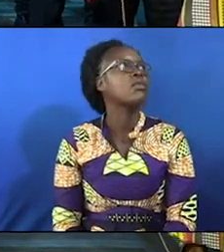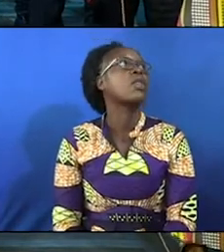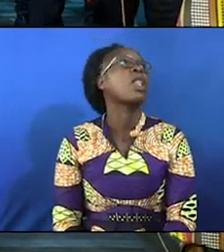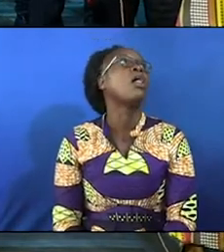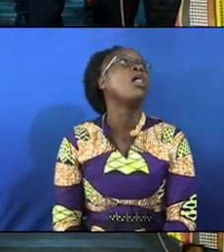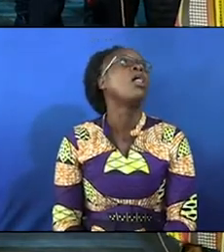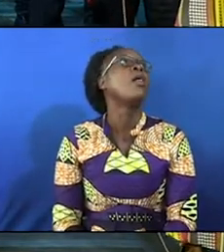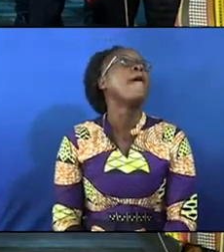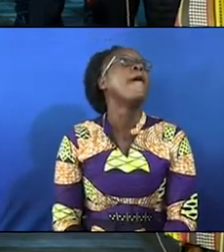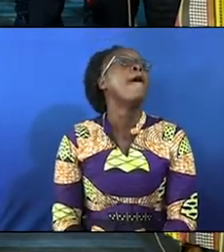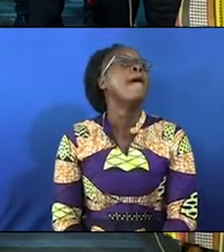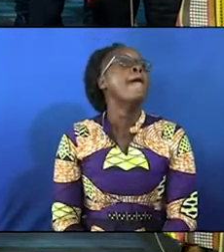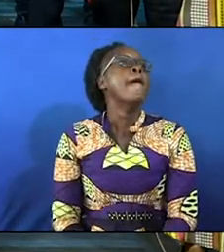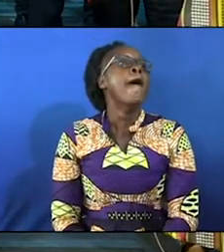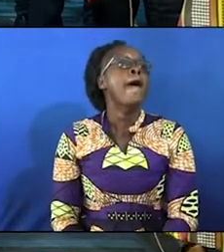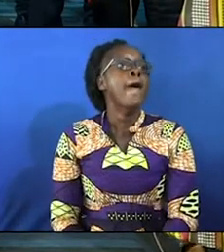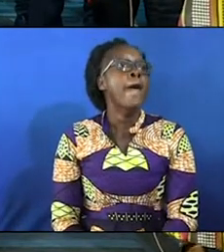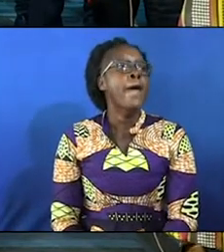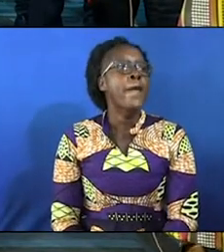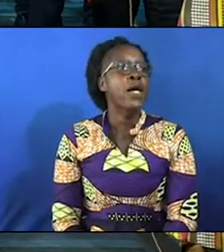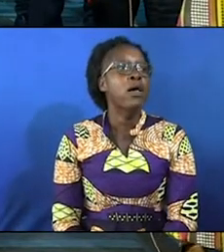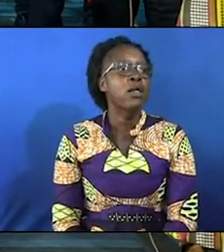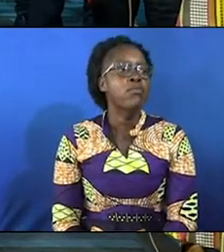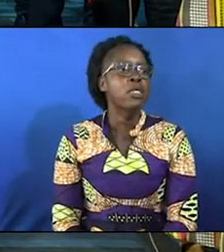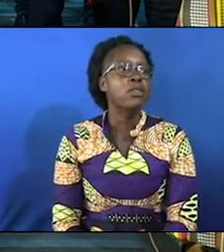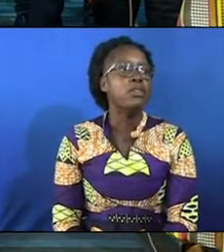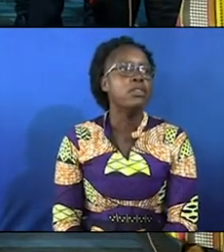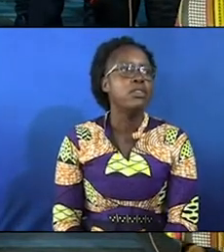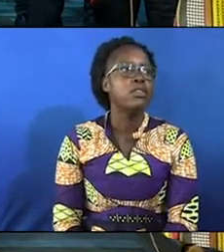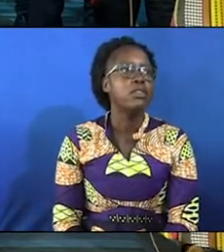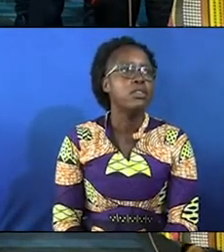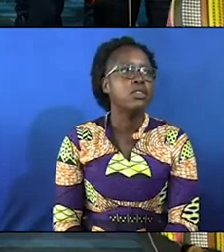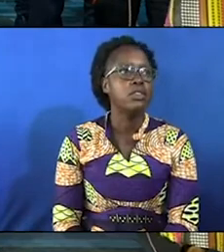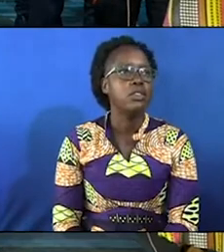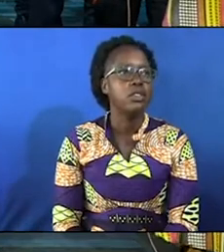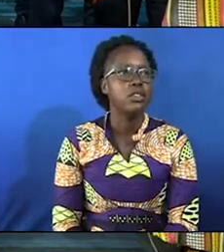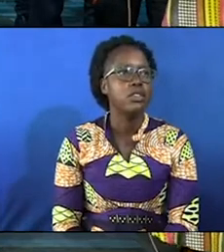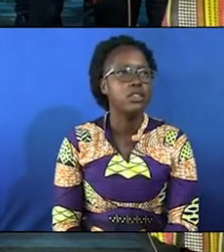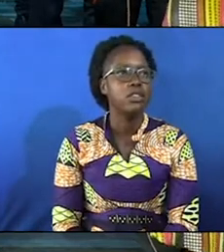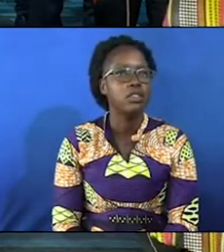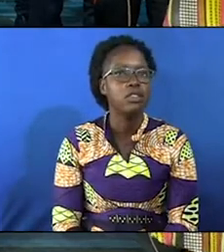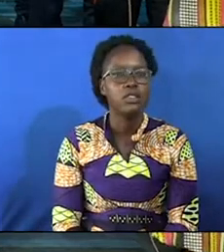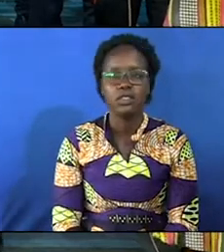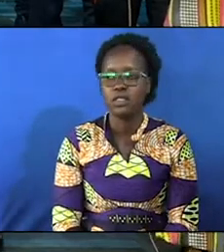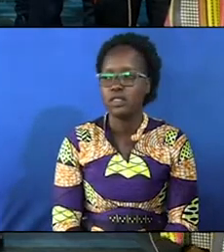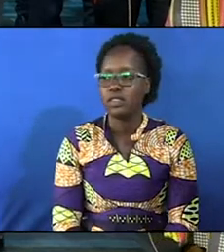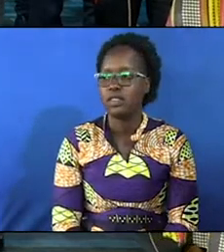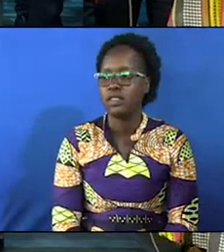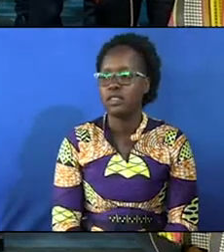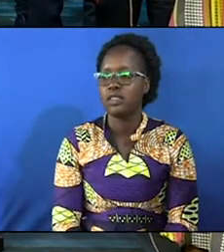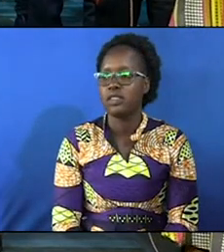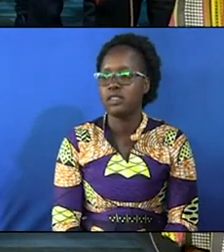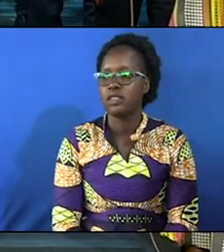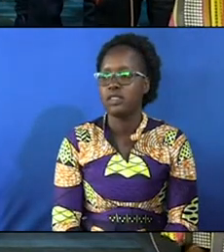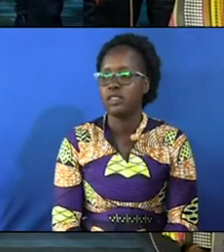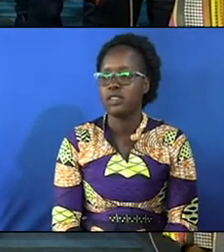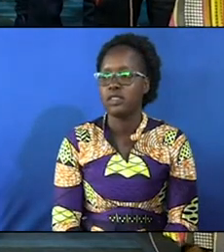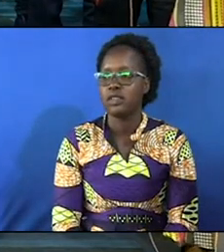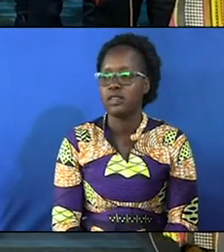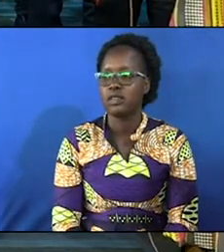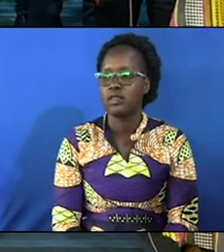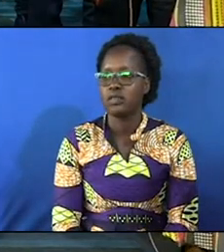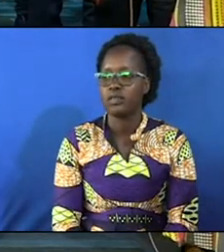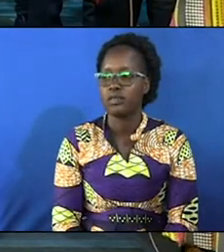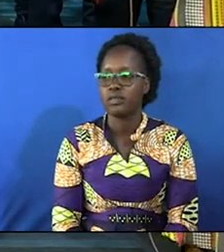you pray for us you pray for me as well and you pray for the world church you are going to pray